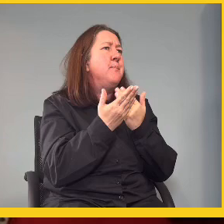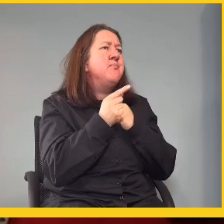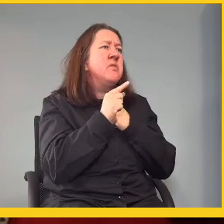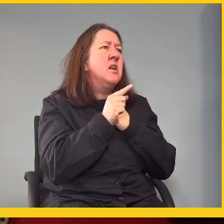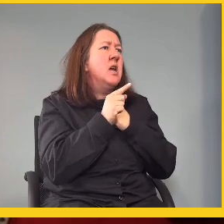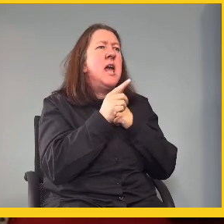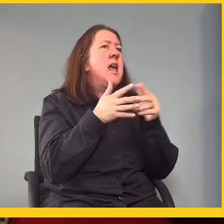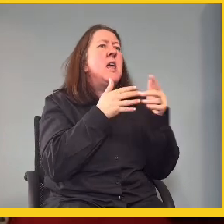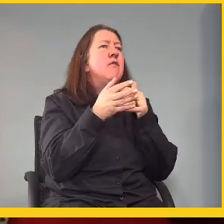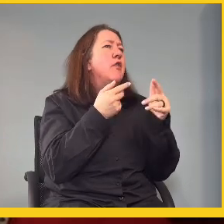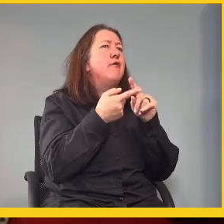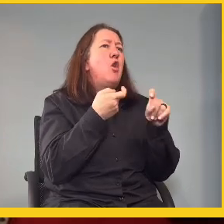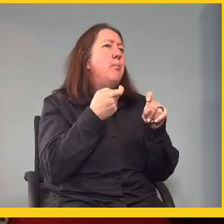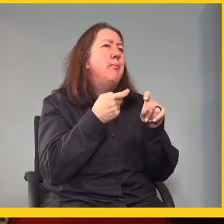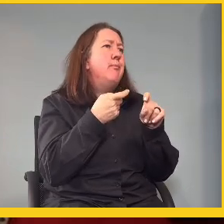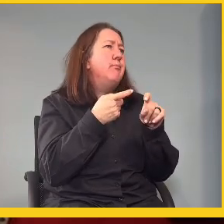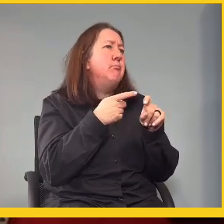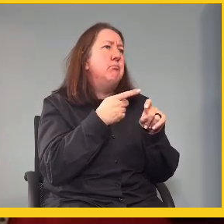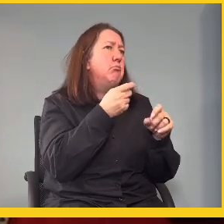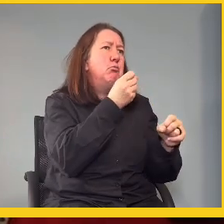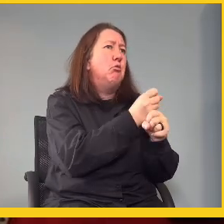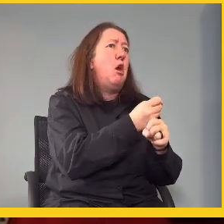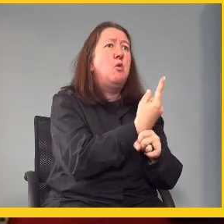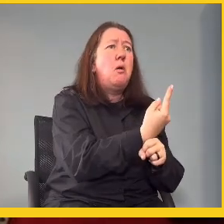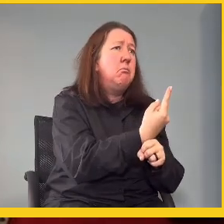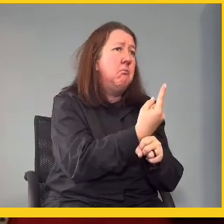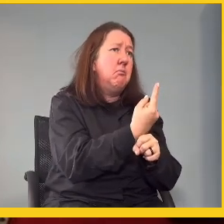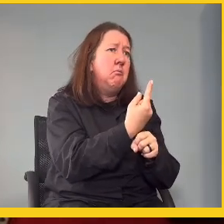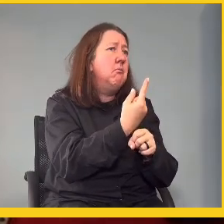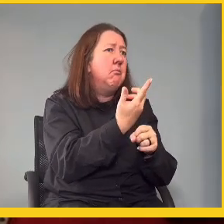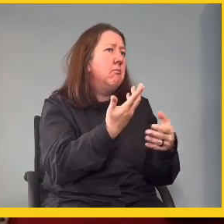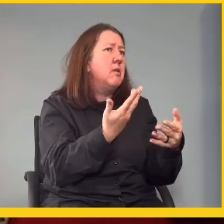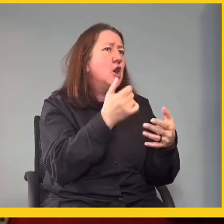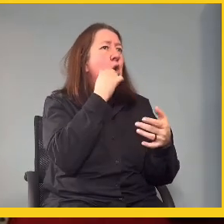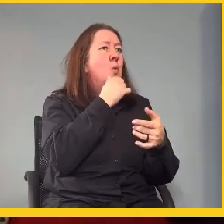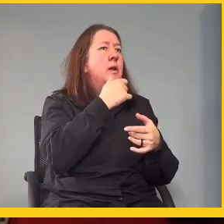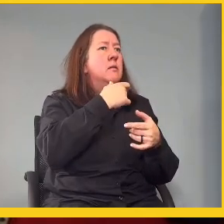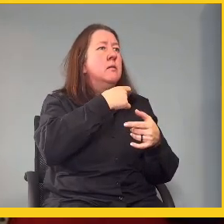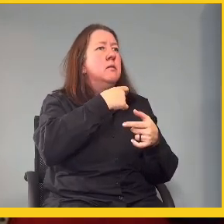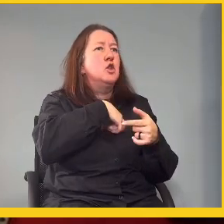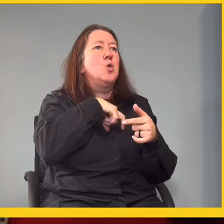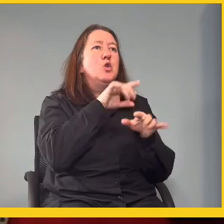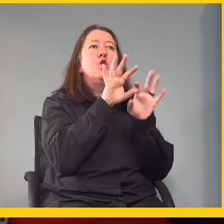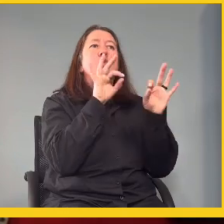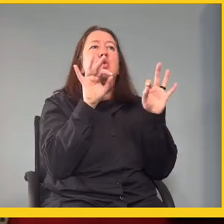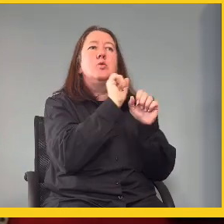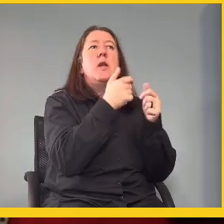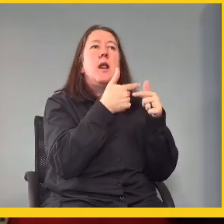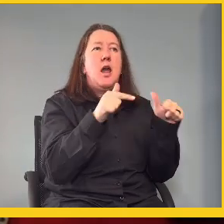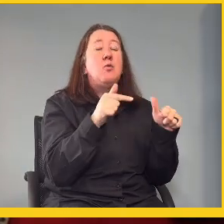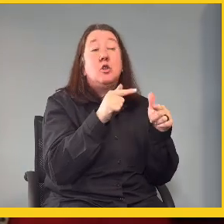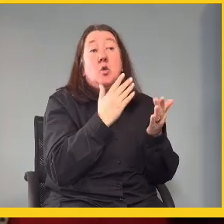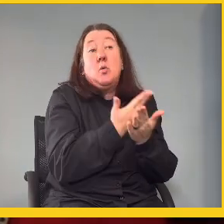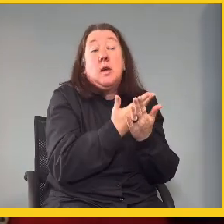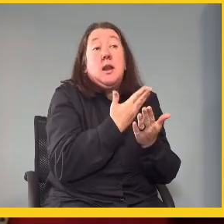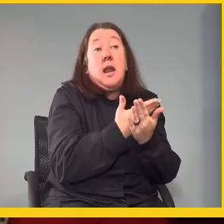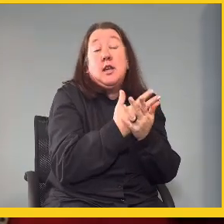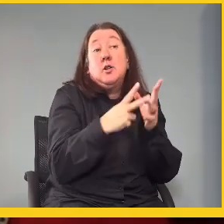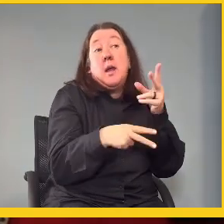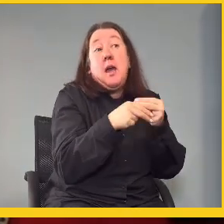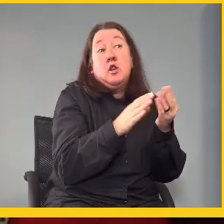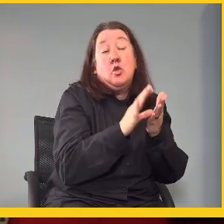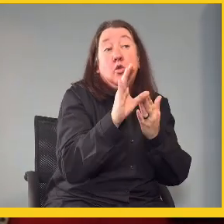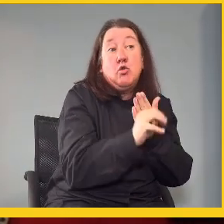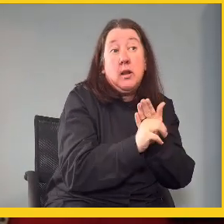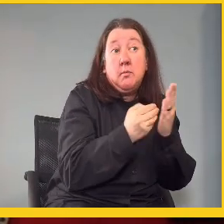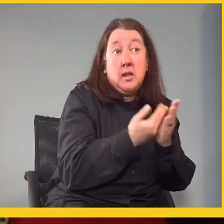from, from the level of grade, you know, grade one, you know, when students are actually choosing their language, so it can actually be added to the